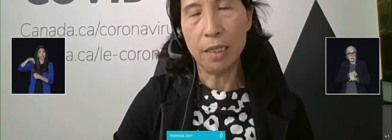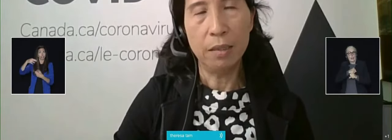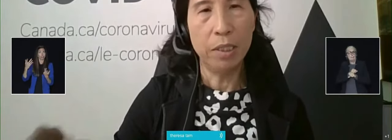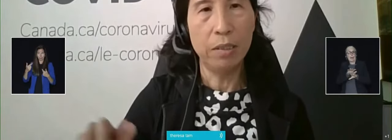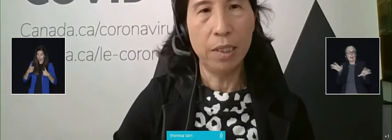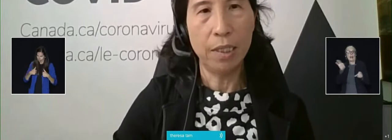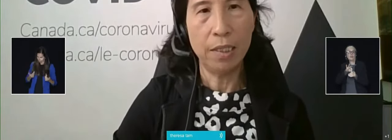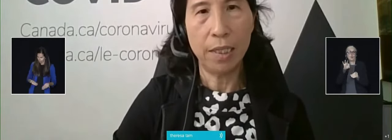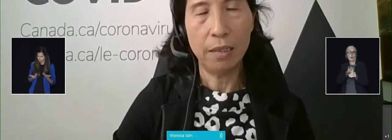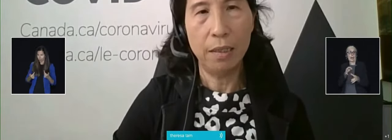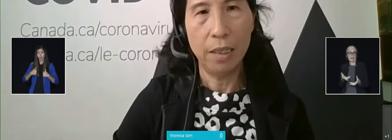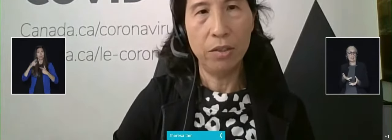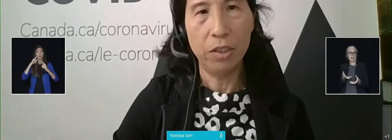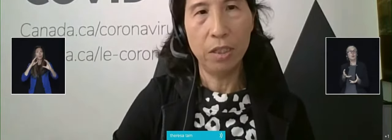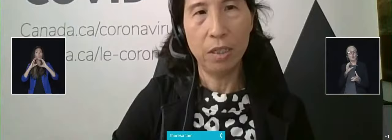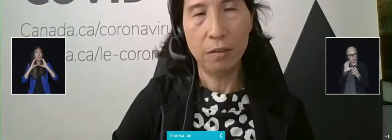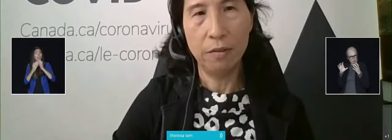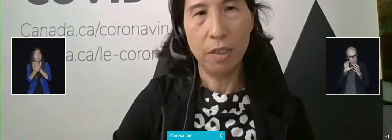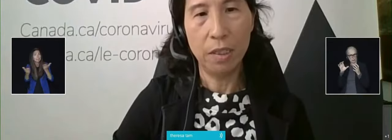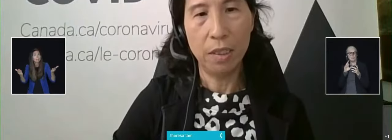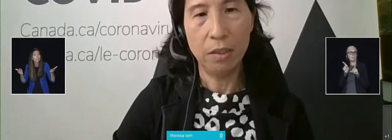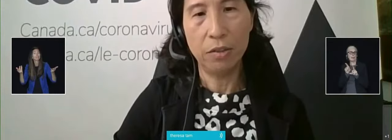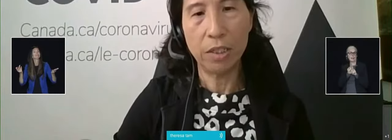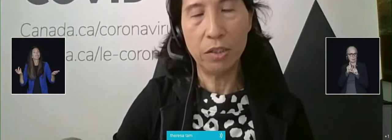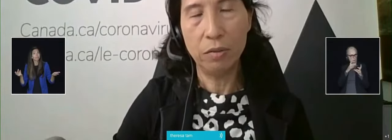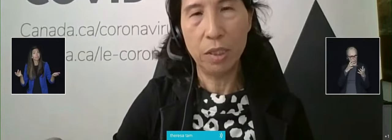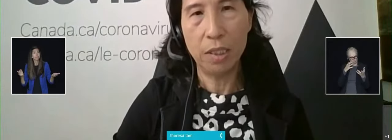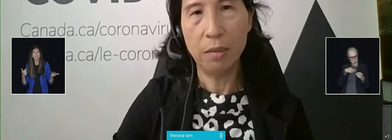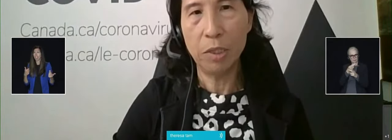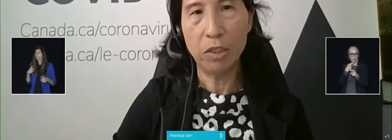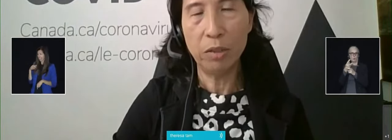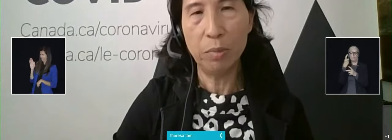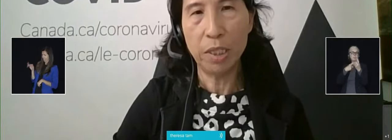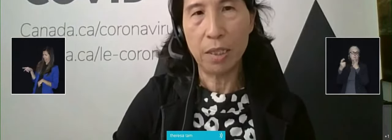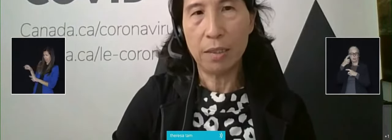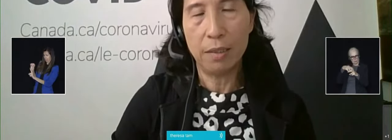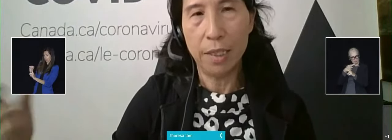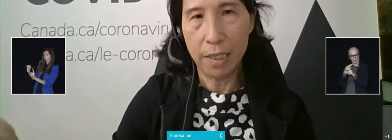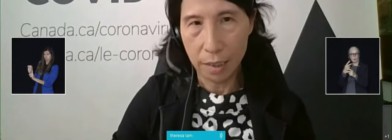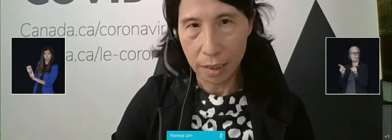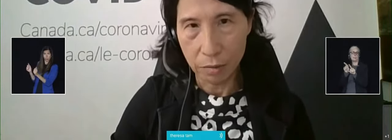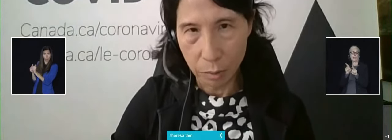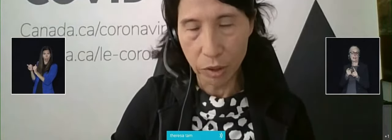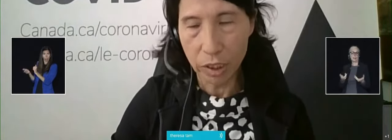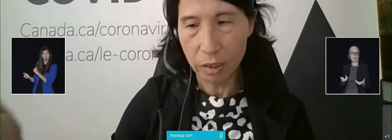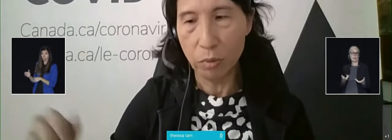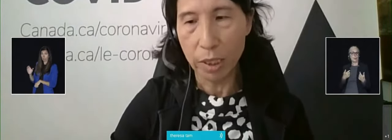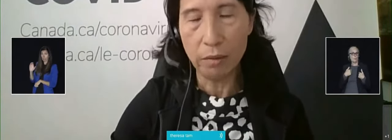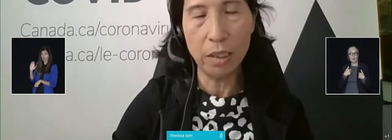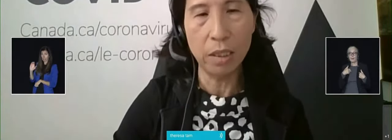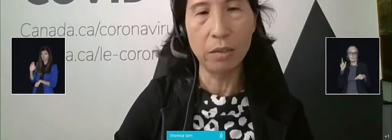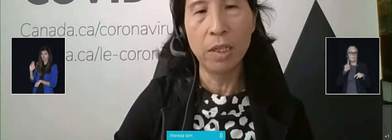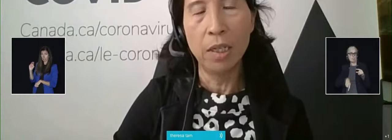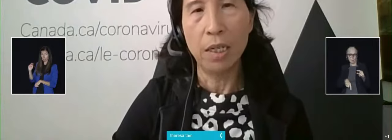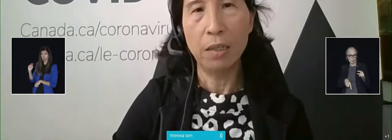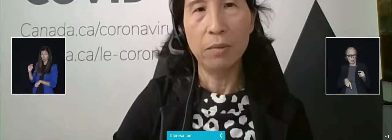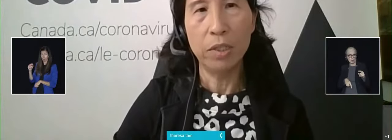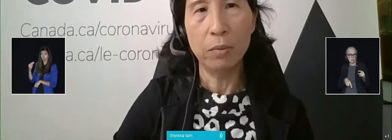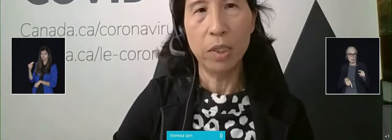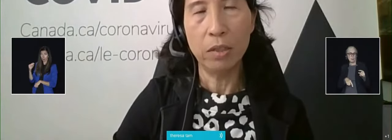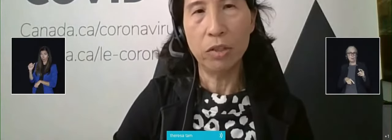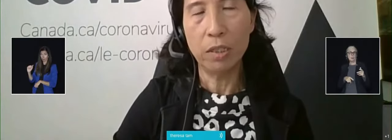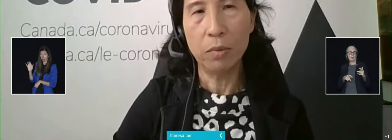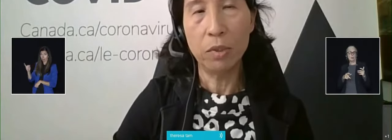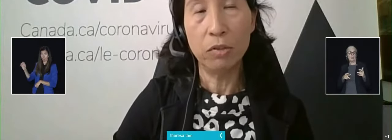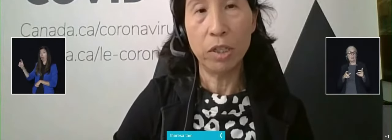I can't speak to the exact nature of the interactions with the CMAJ, but that's like another reporter as well. So I